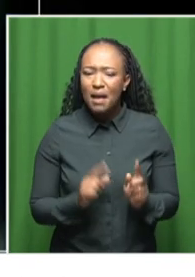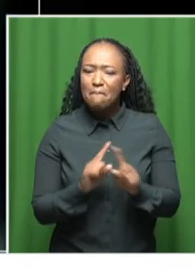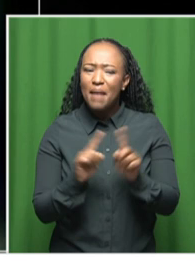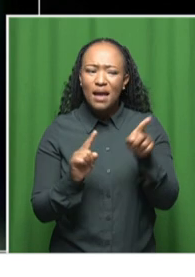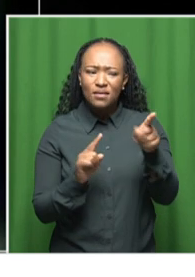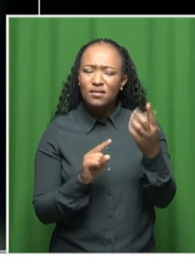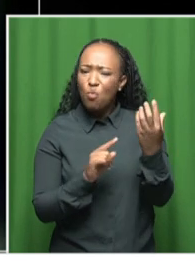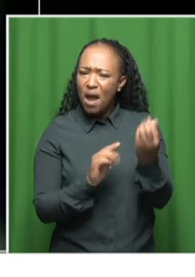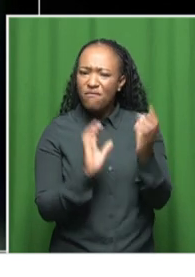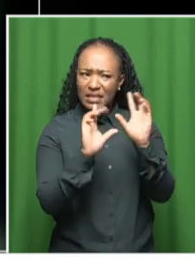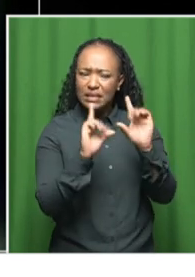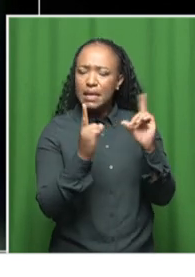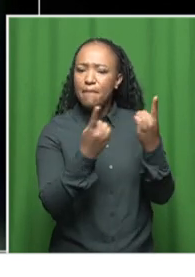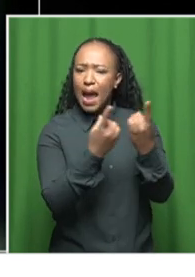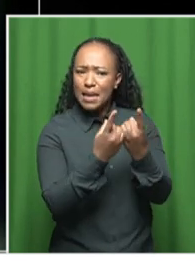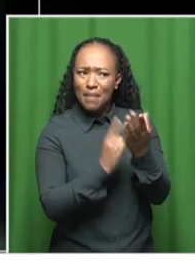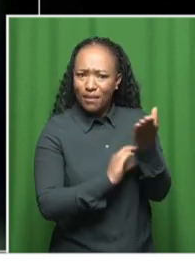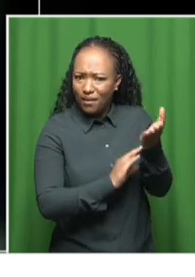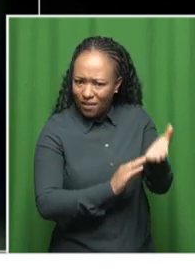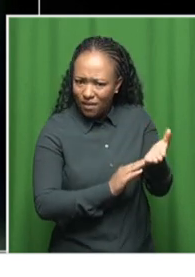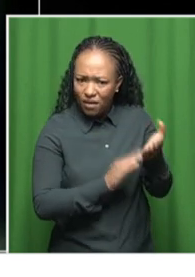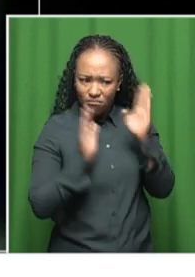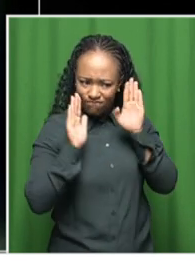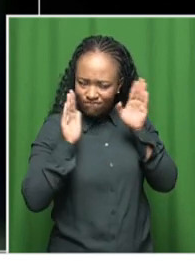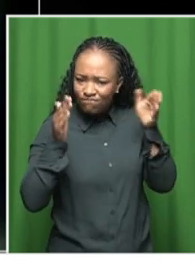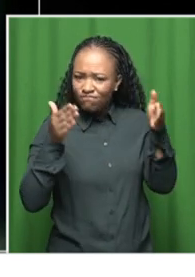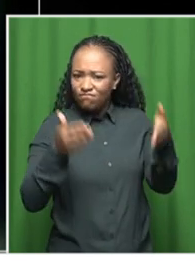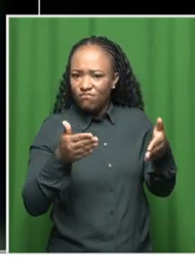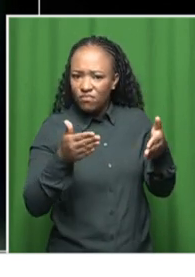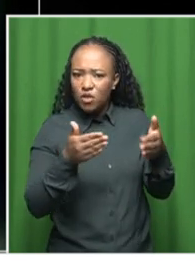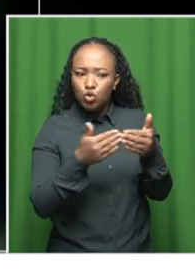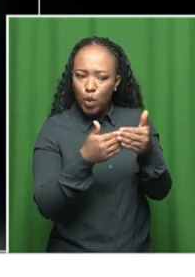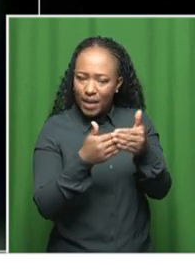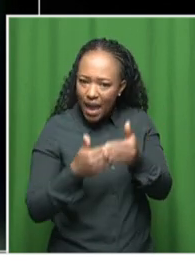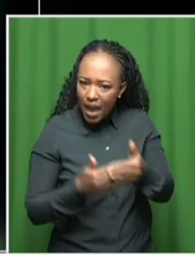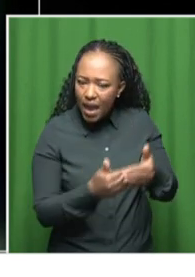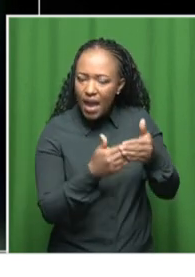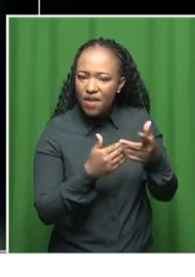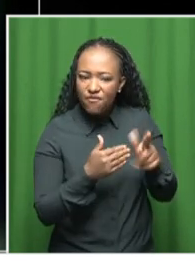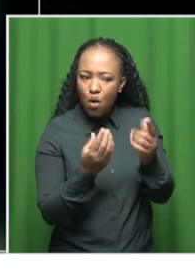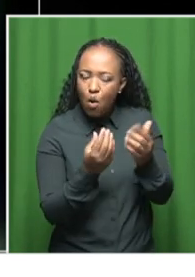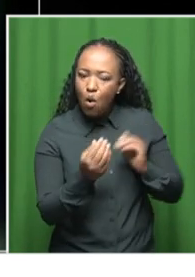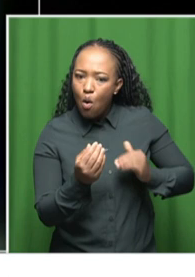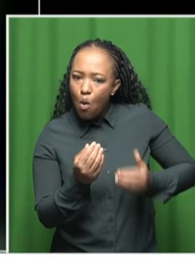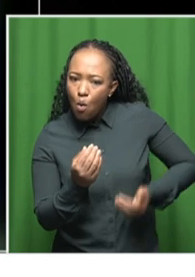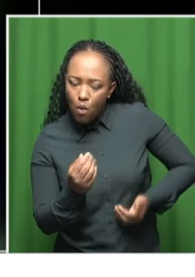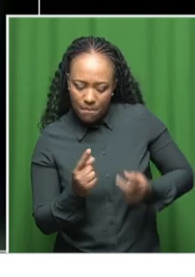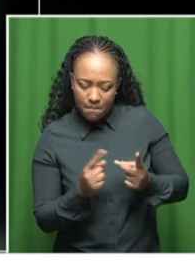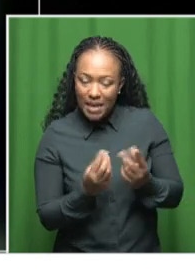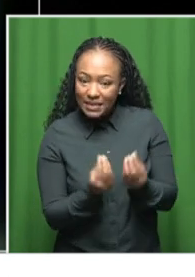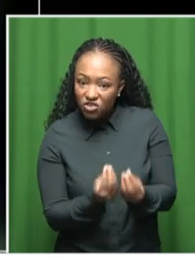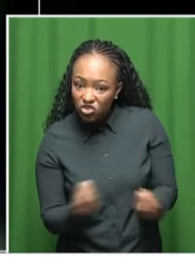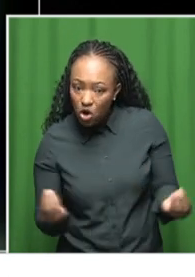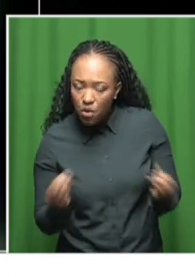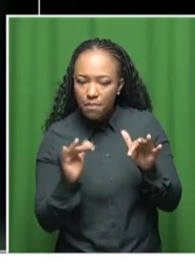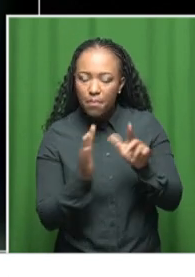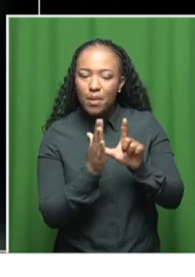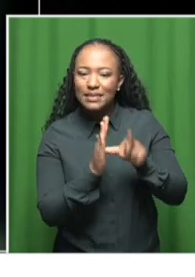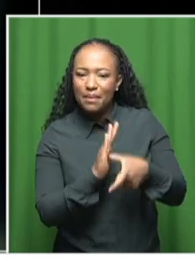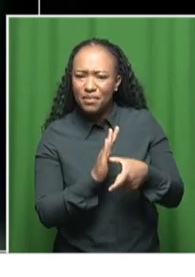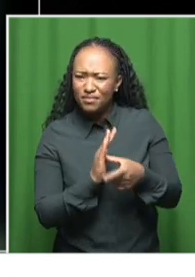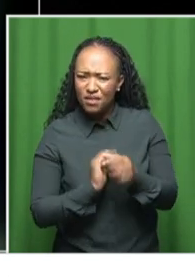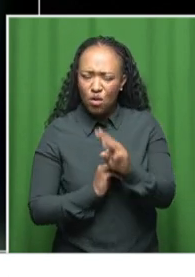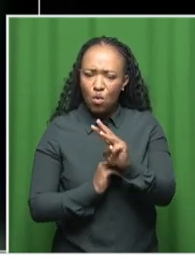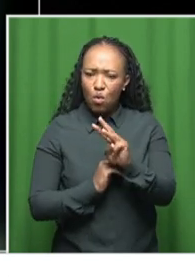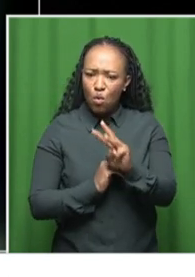dedicated to basically looking after the well-being of women and children, people with disabilities, Wendy.